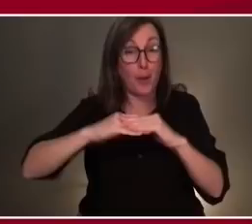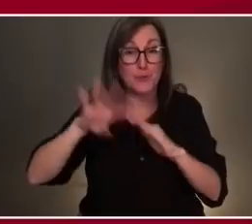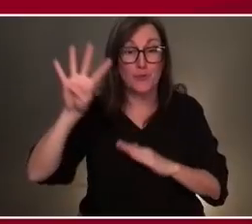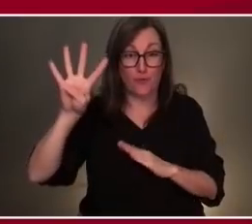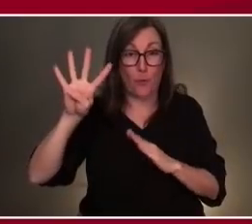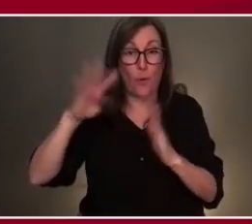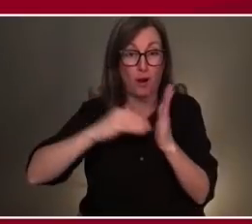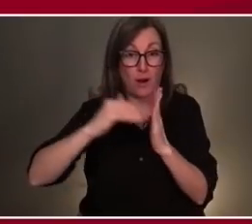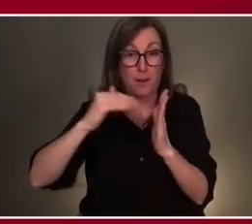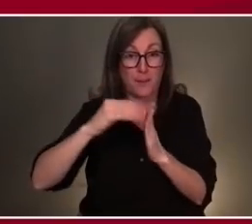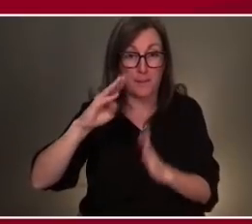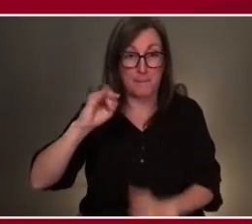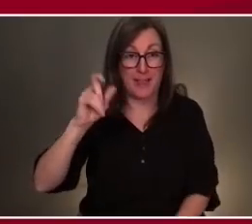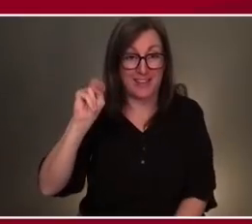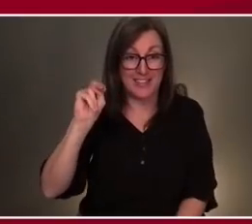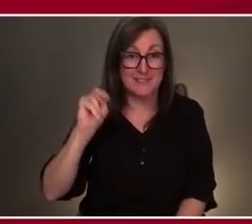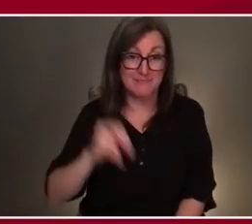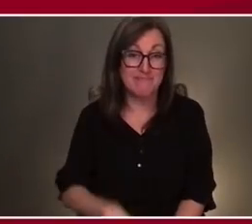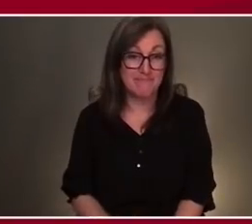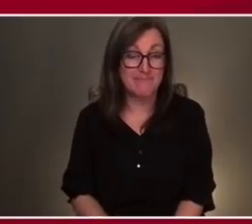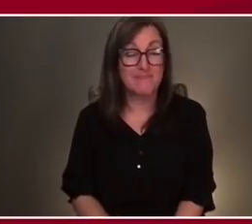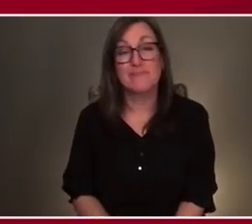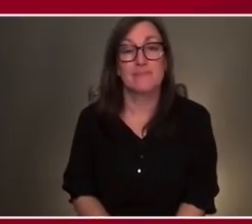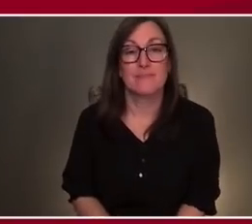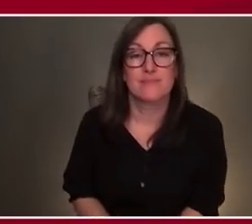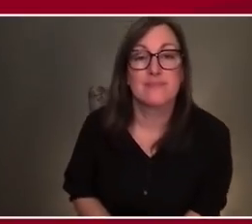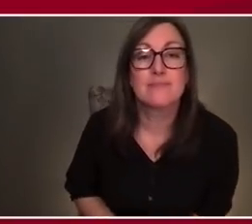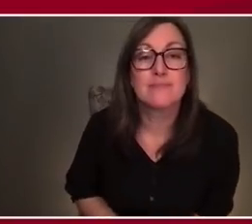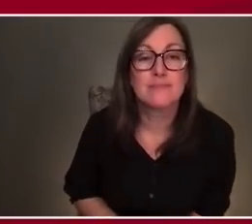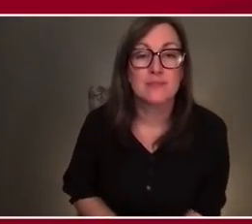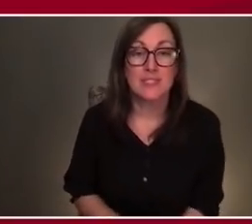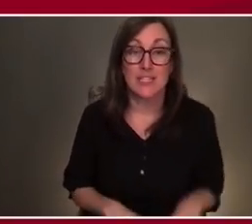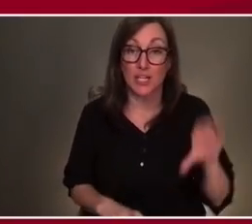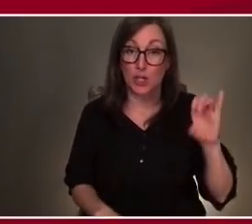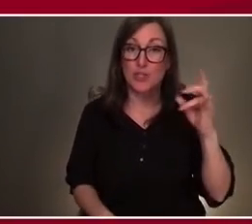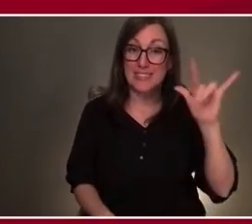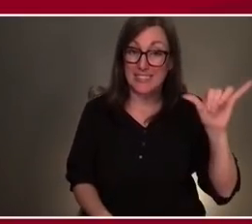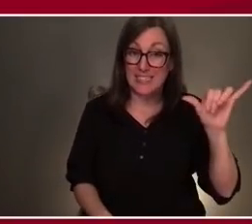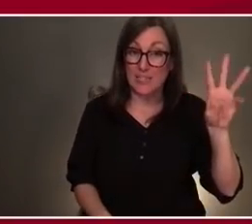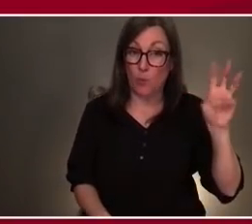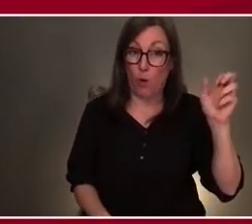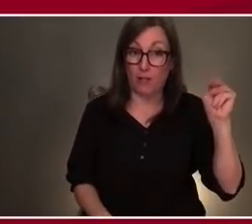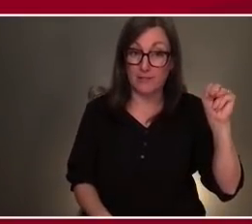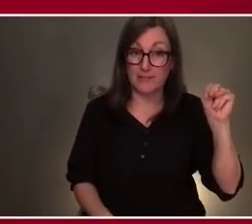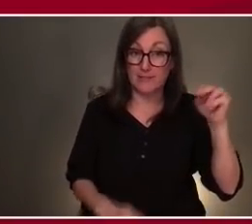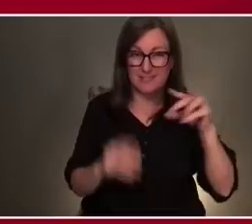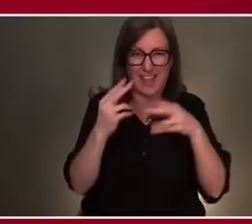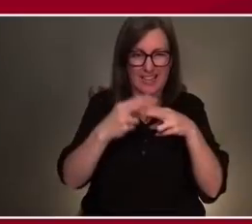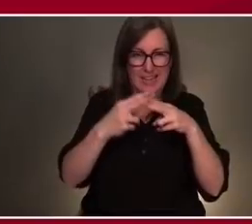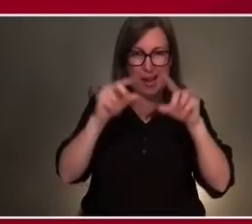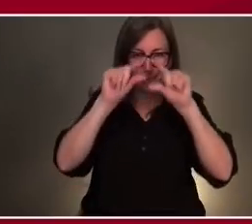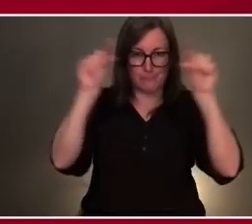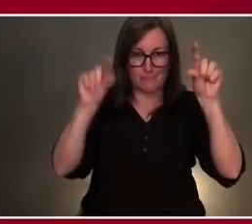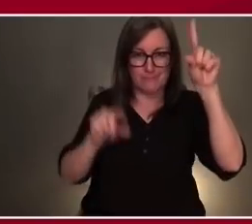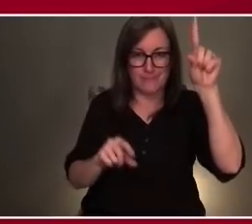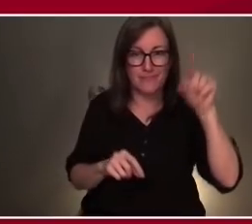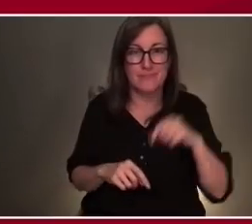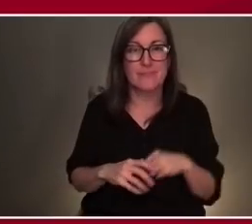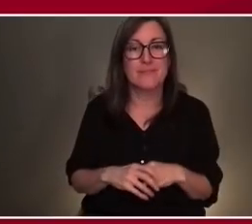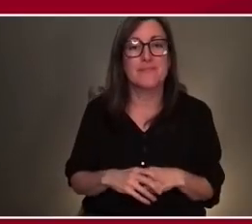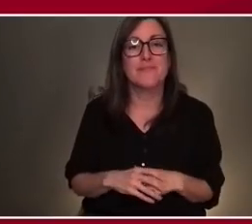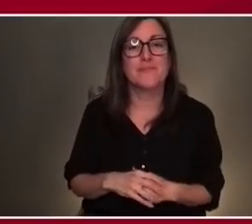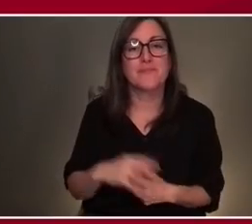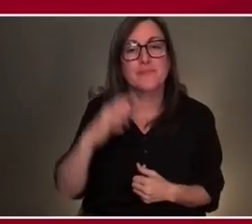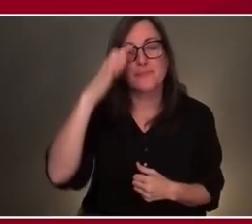there's a really great chance. And that's going to be matched by someone named Christy Walton, who is a philanthropist and the